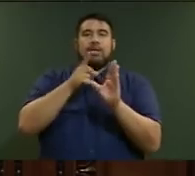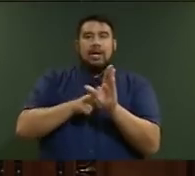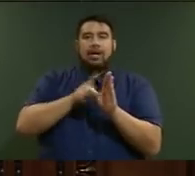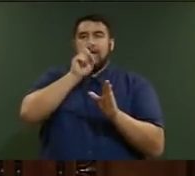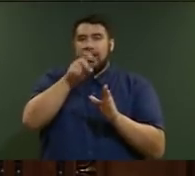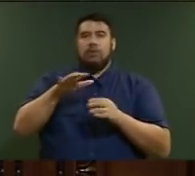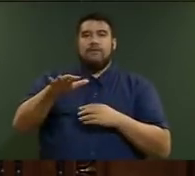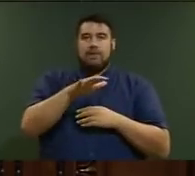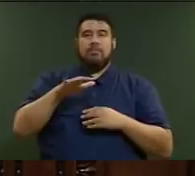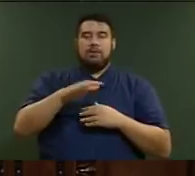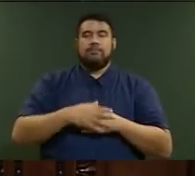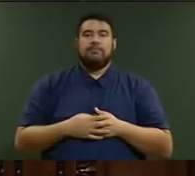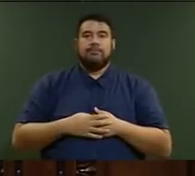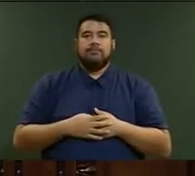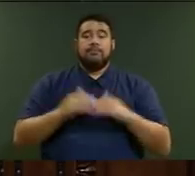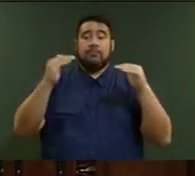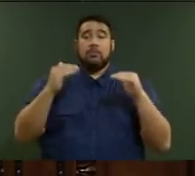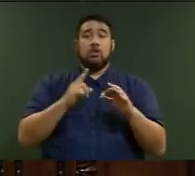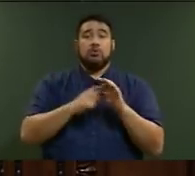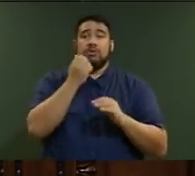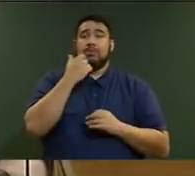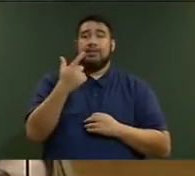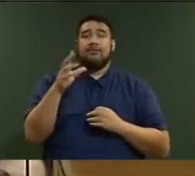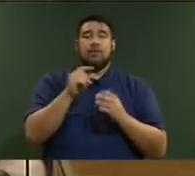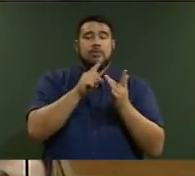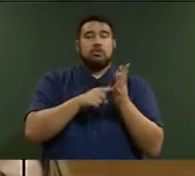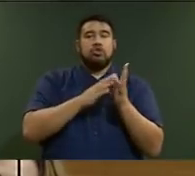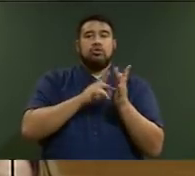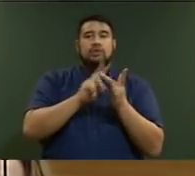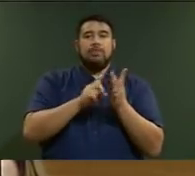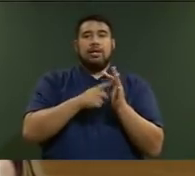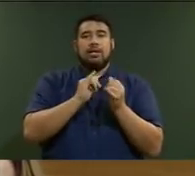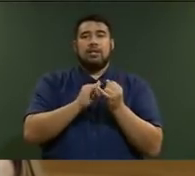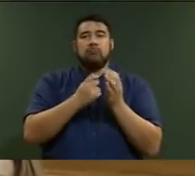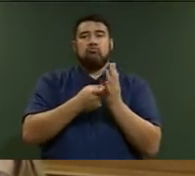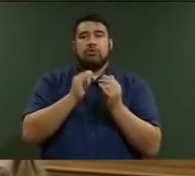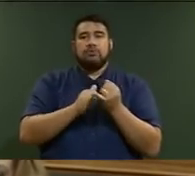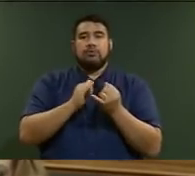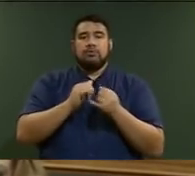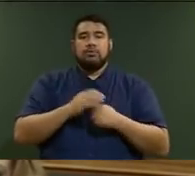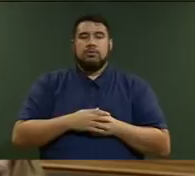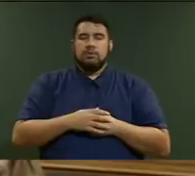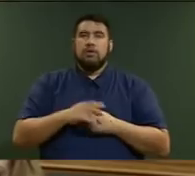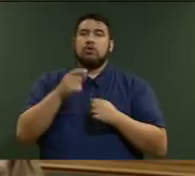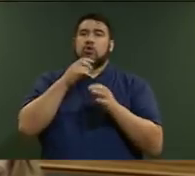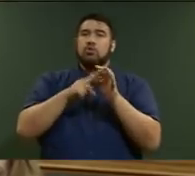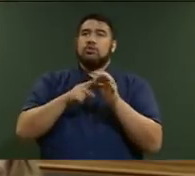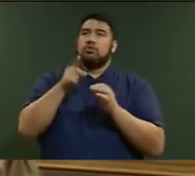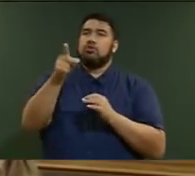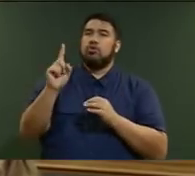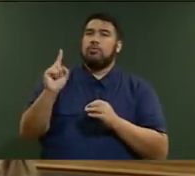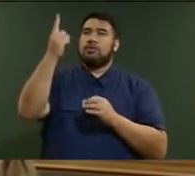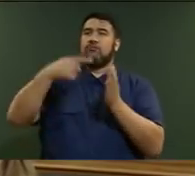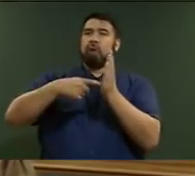Question number seven, Jamie Lee Ross. My question is to the Minister of Transport and asks, does he stand by all his actions and